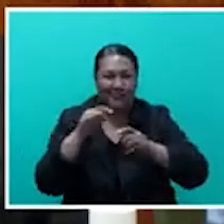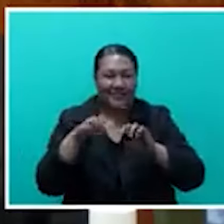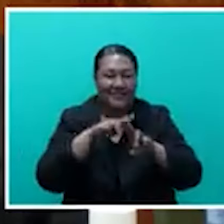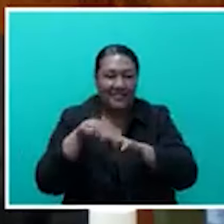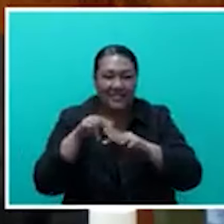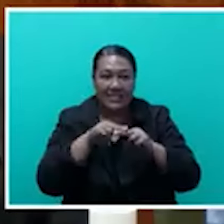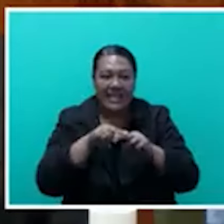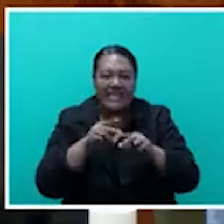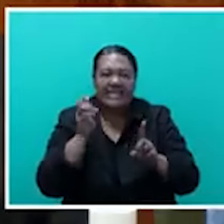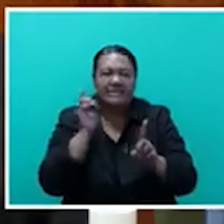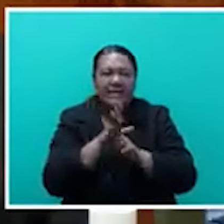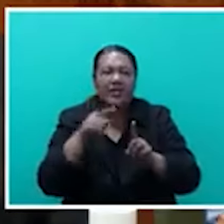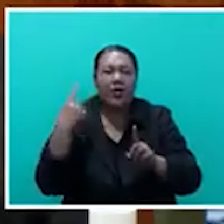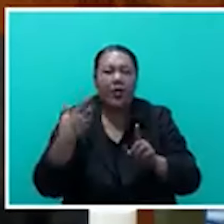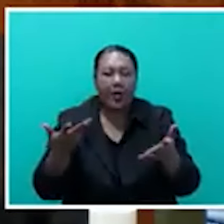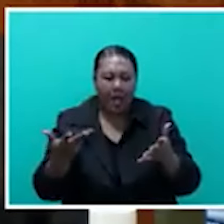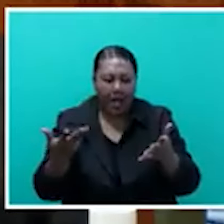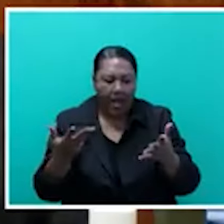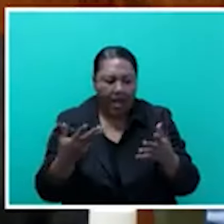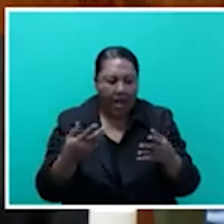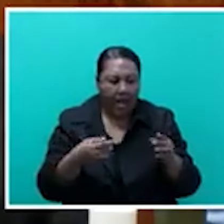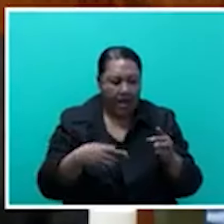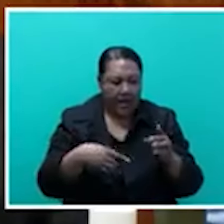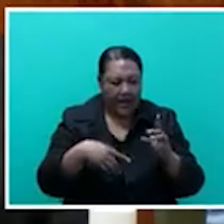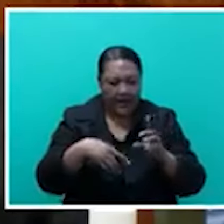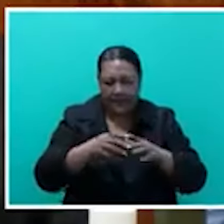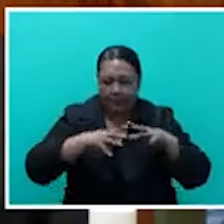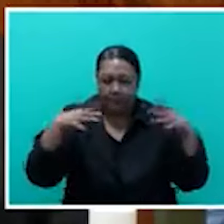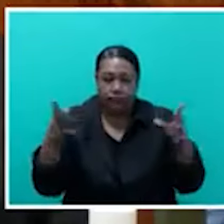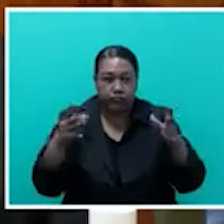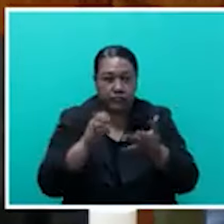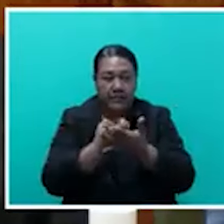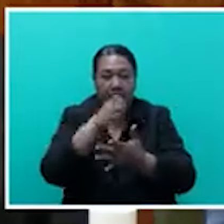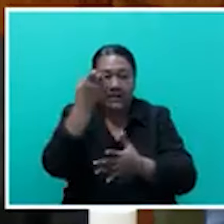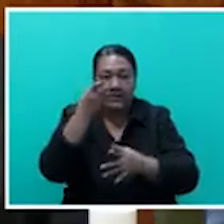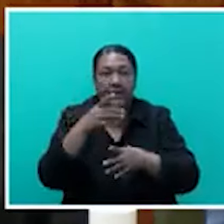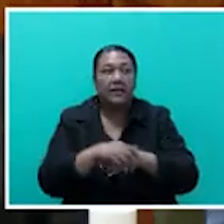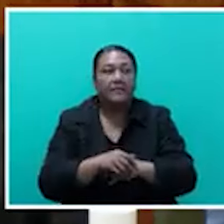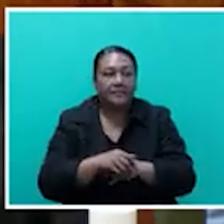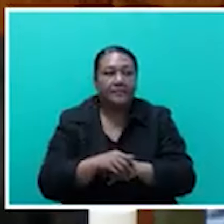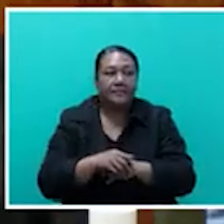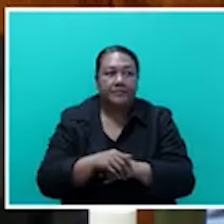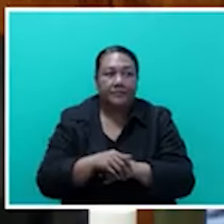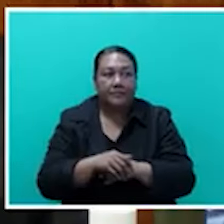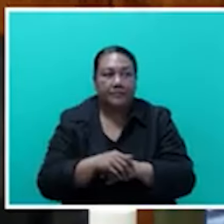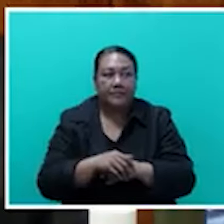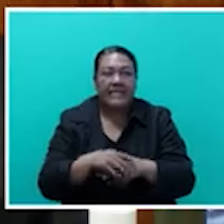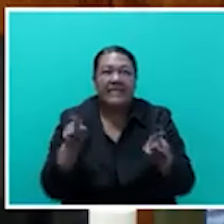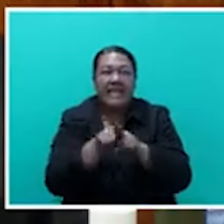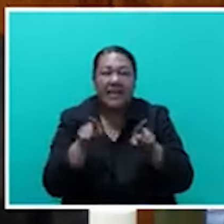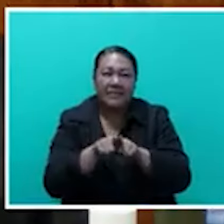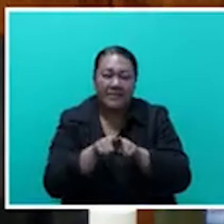and dynamics as the Australian economy. And it's almost like as if we were entering